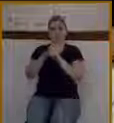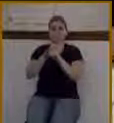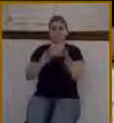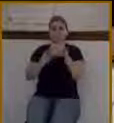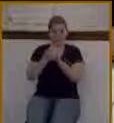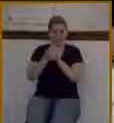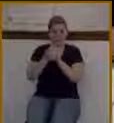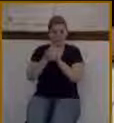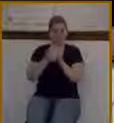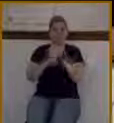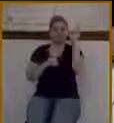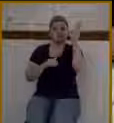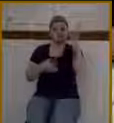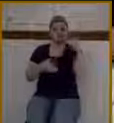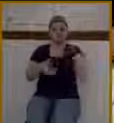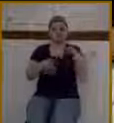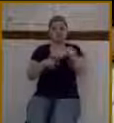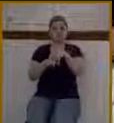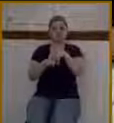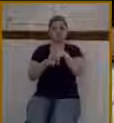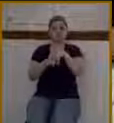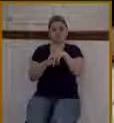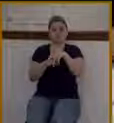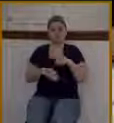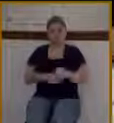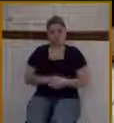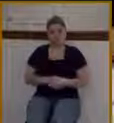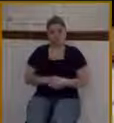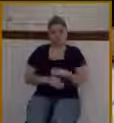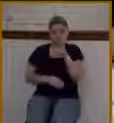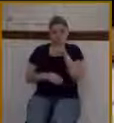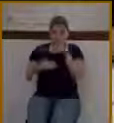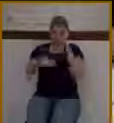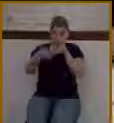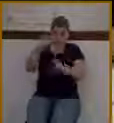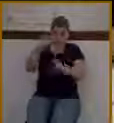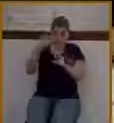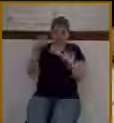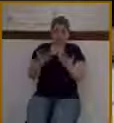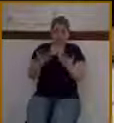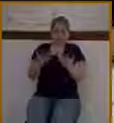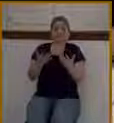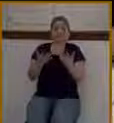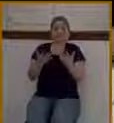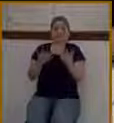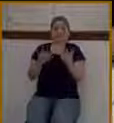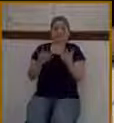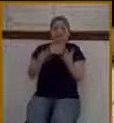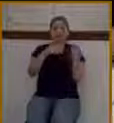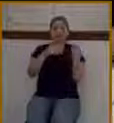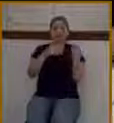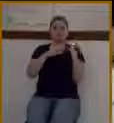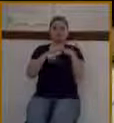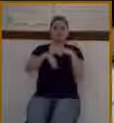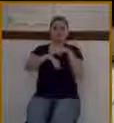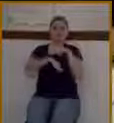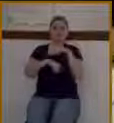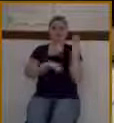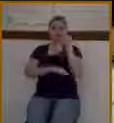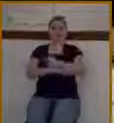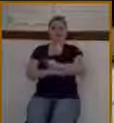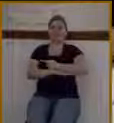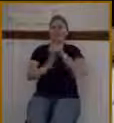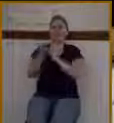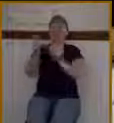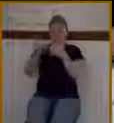on a colt. And so this prophecy refers to the day that when the Messiah would come into Jerusalem, he